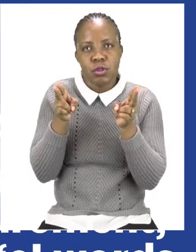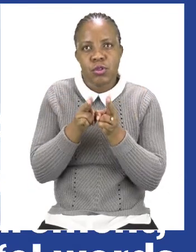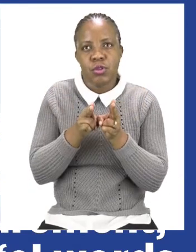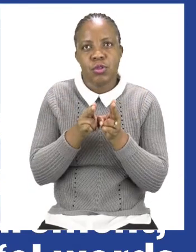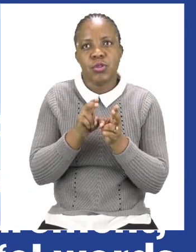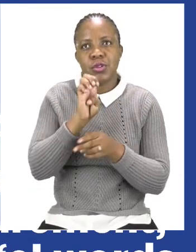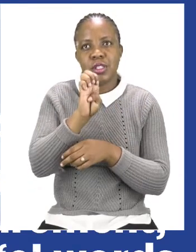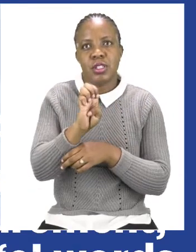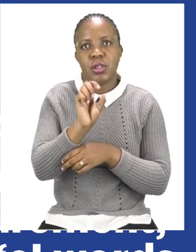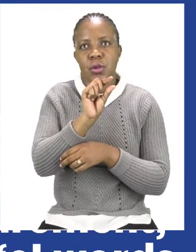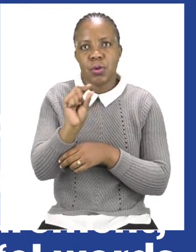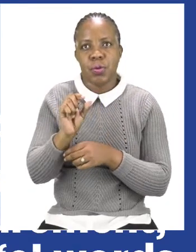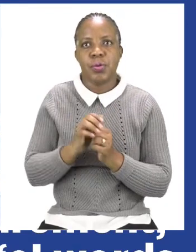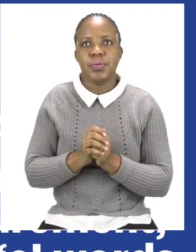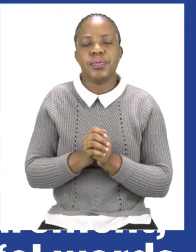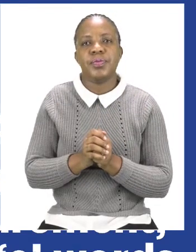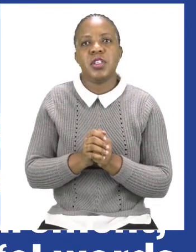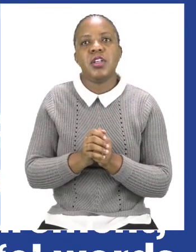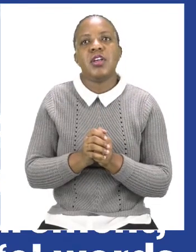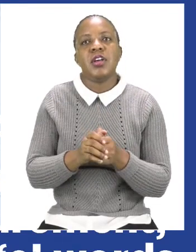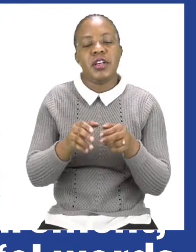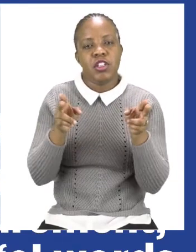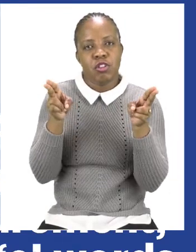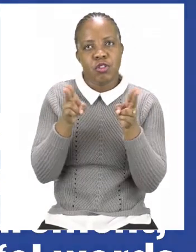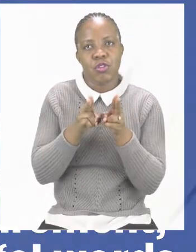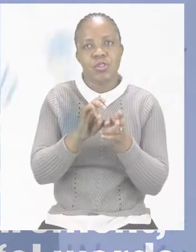and the short E words and sound.